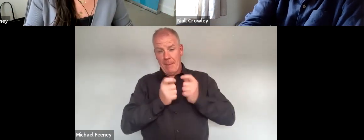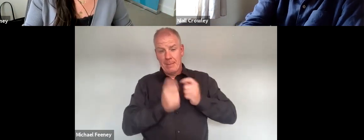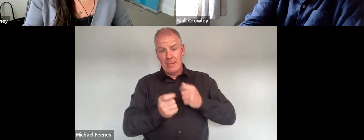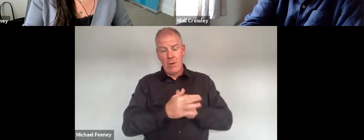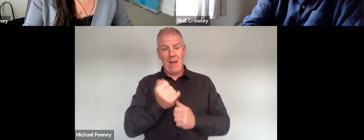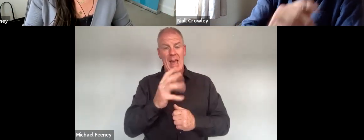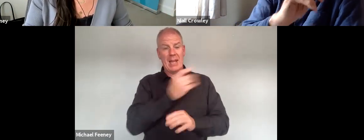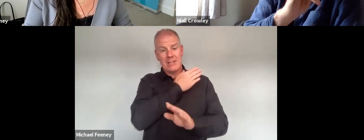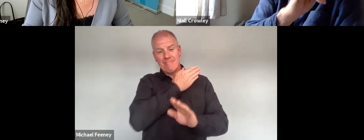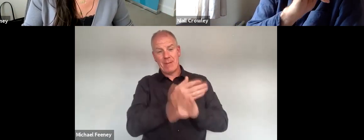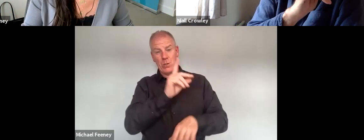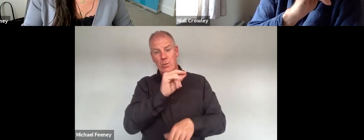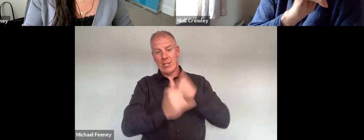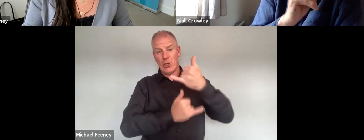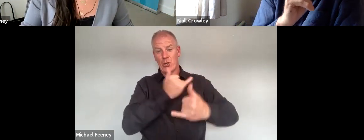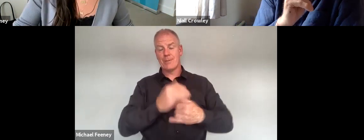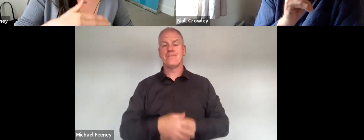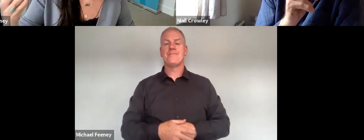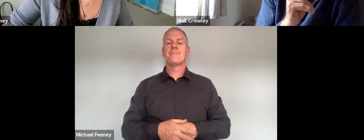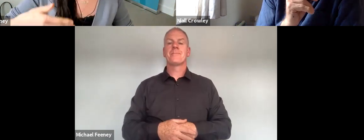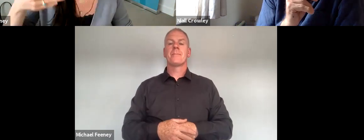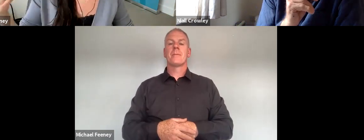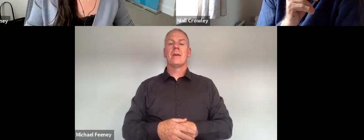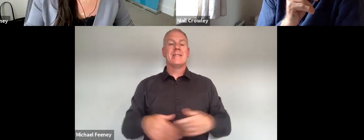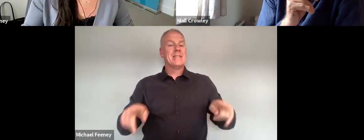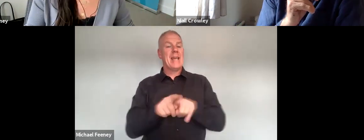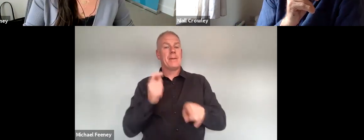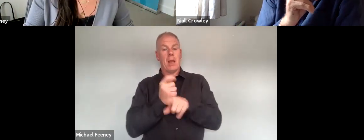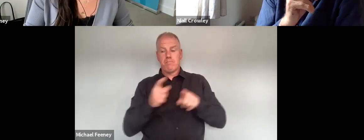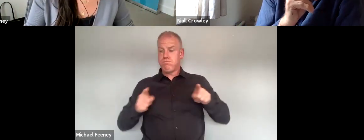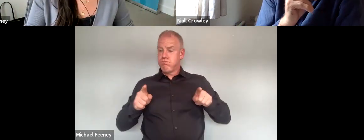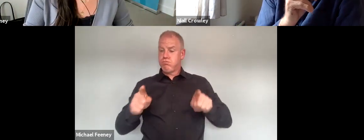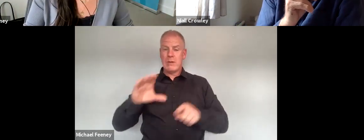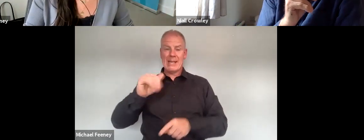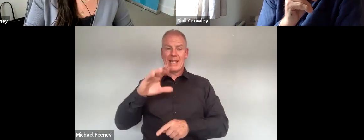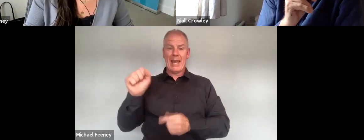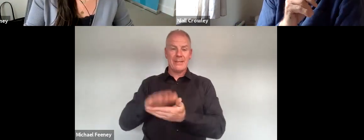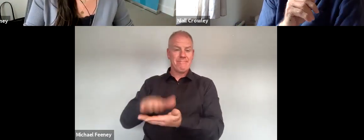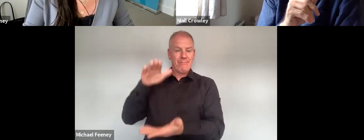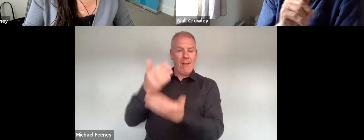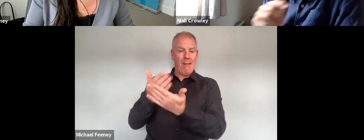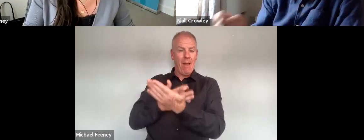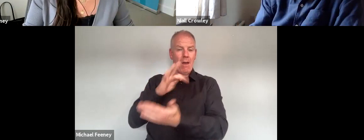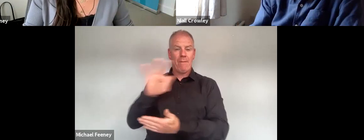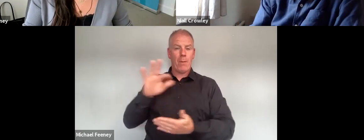over the last 20 years and this parallel development of case law stemming mostly from the WRC